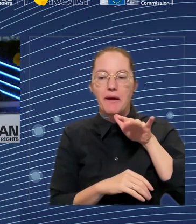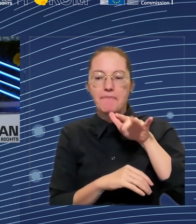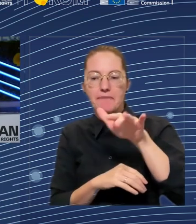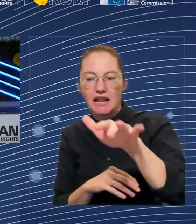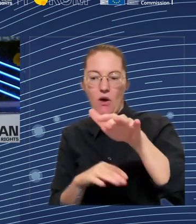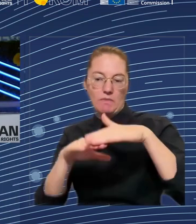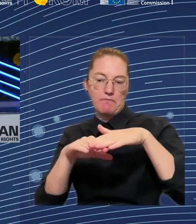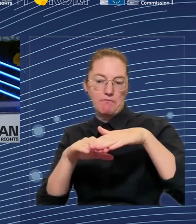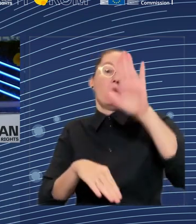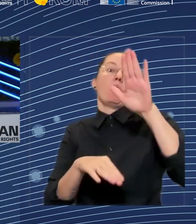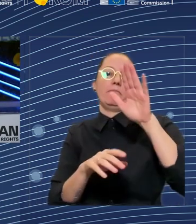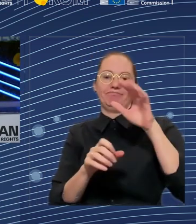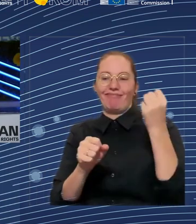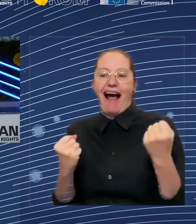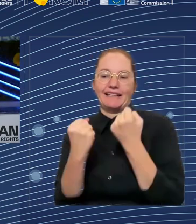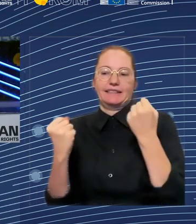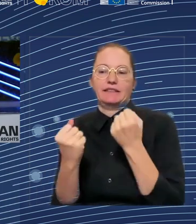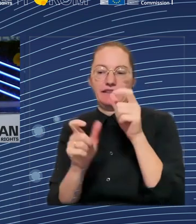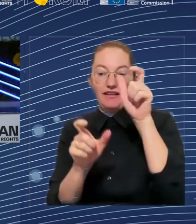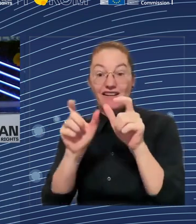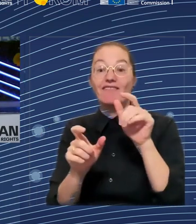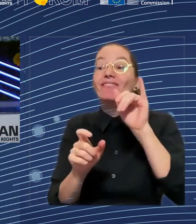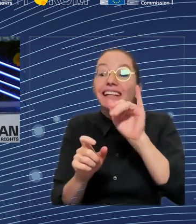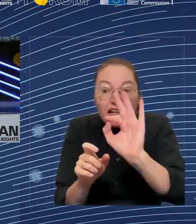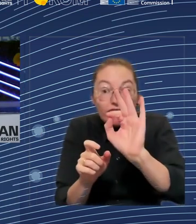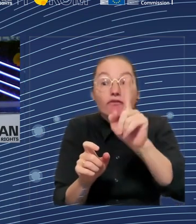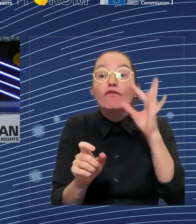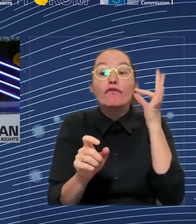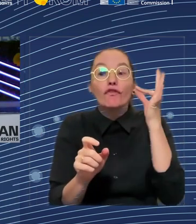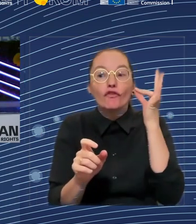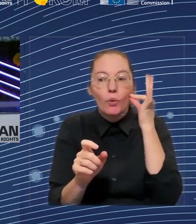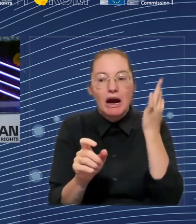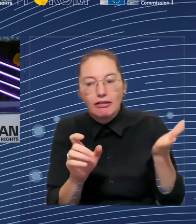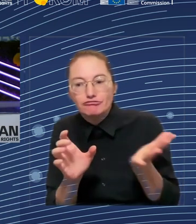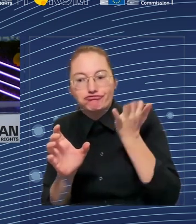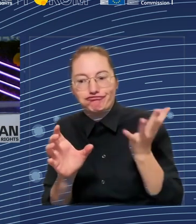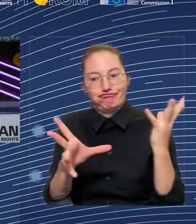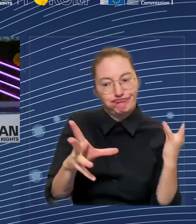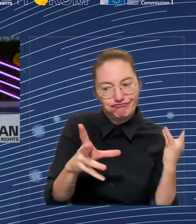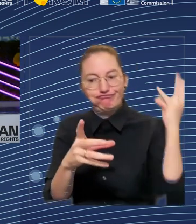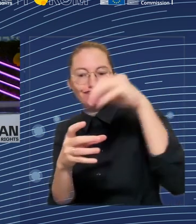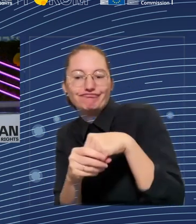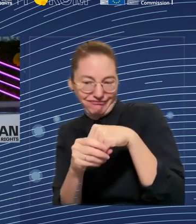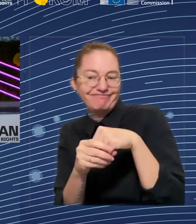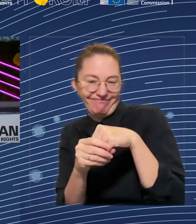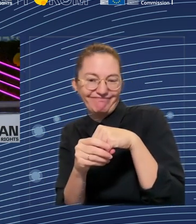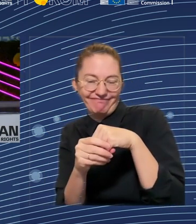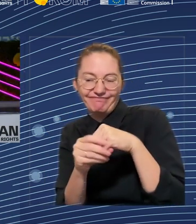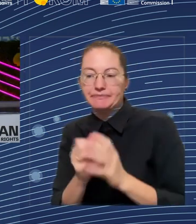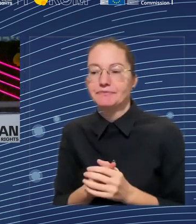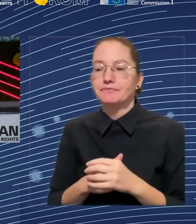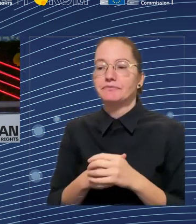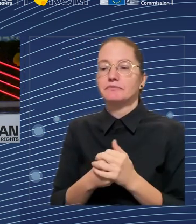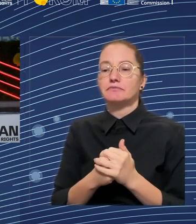here, some pool. And of course, when it comes to women, we see that they tend to go often in different